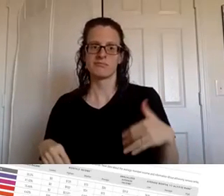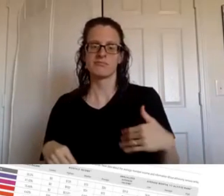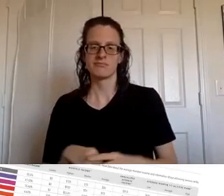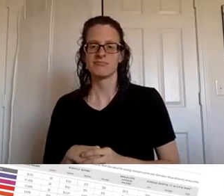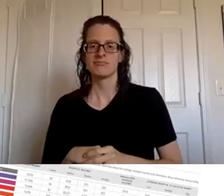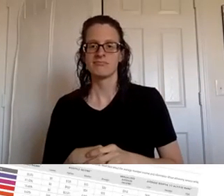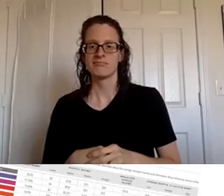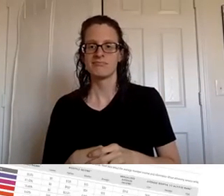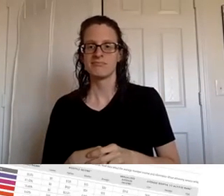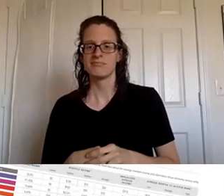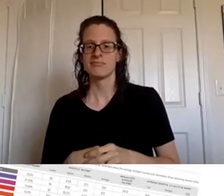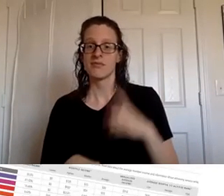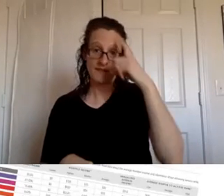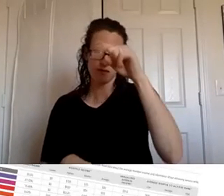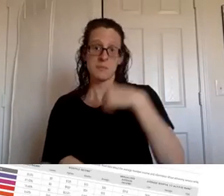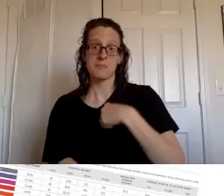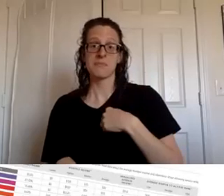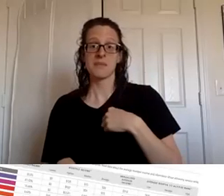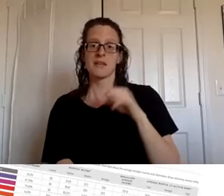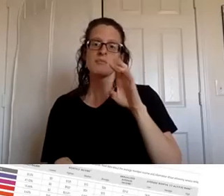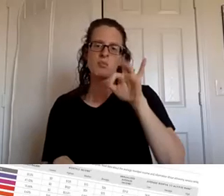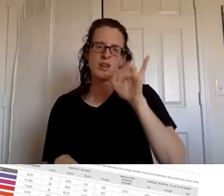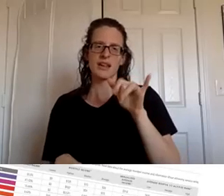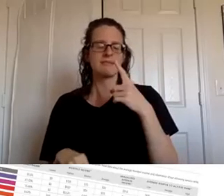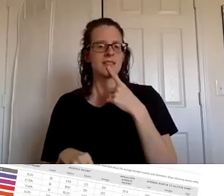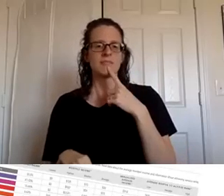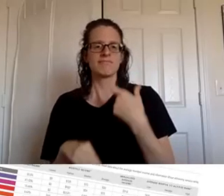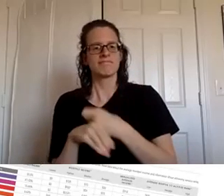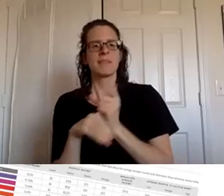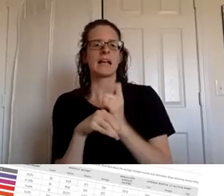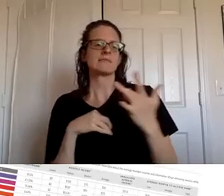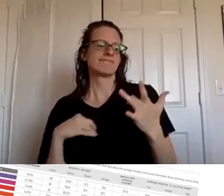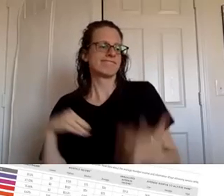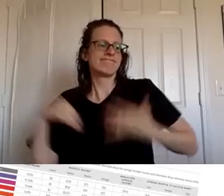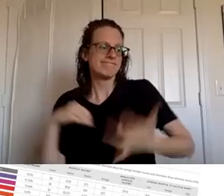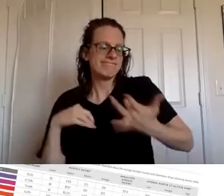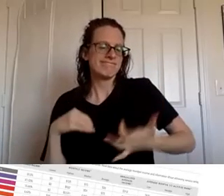um for me this totally excites me um because